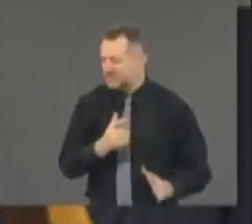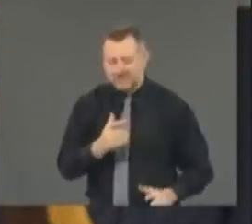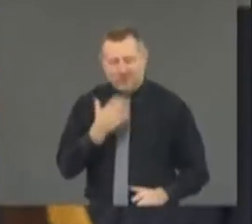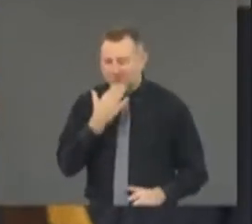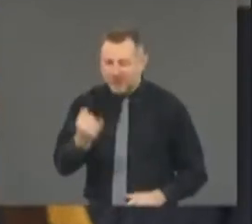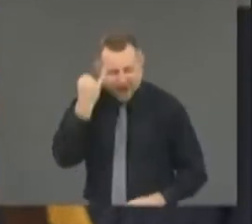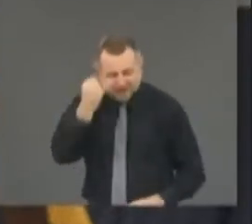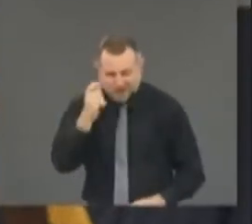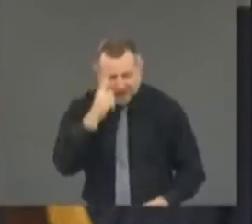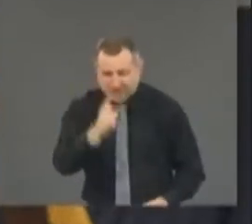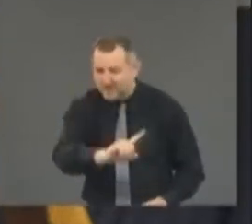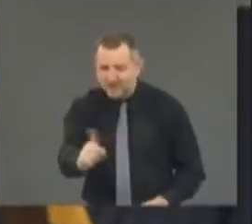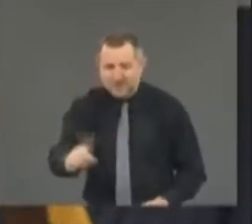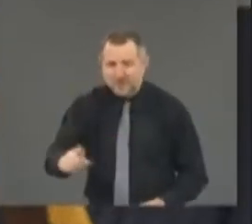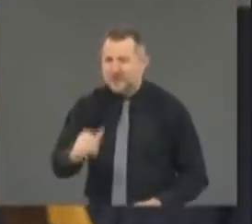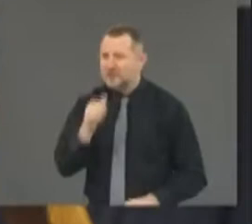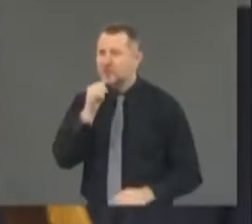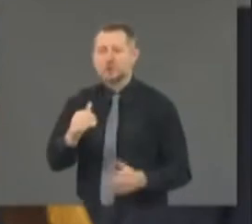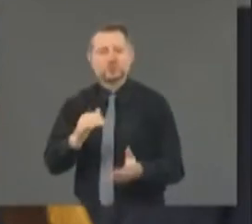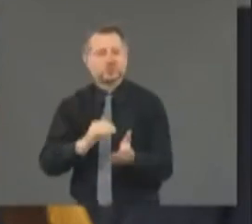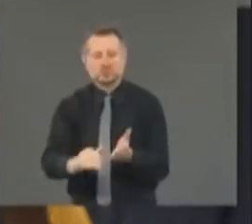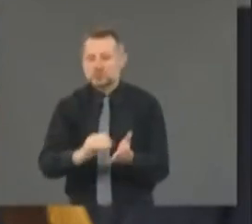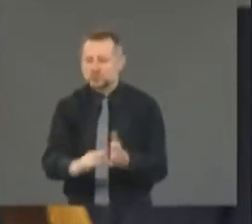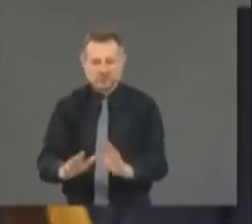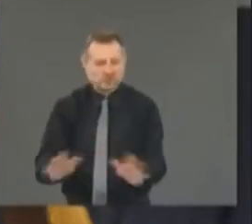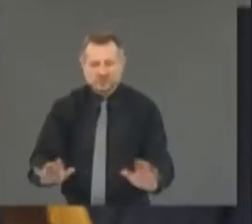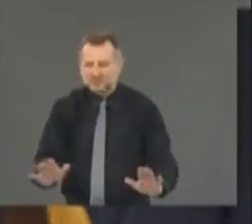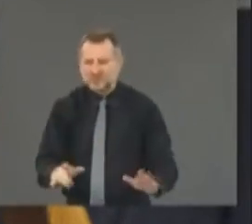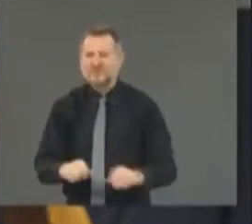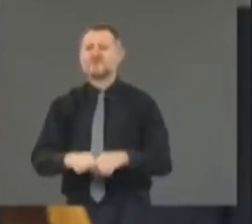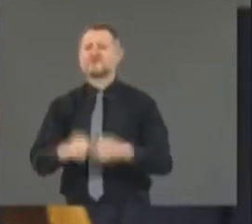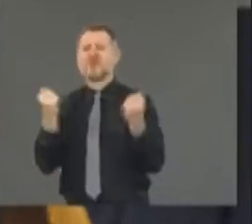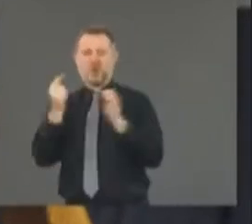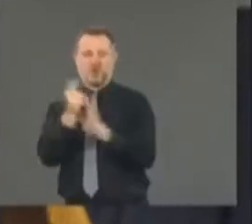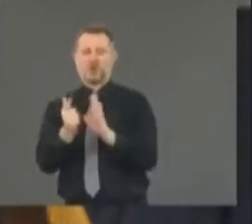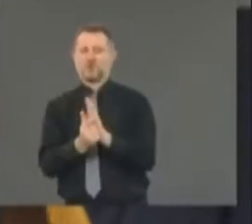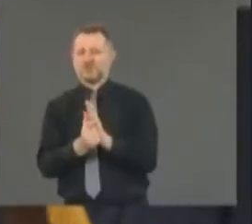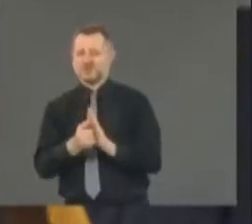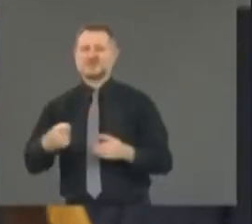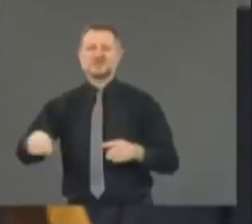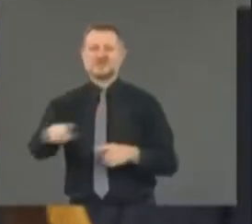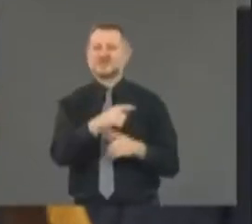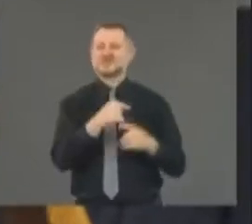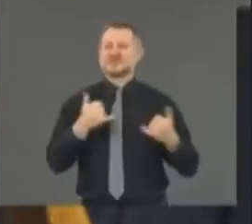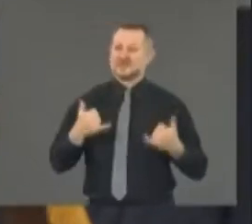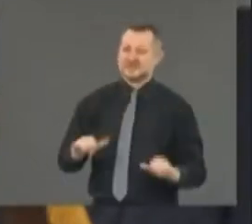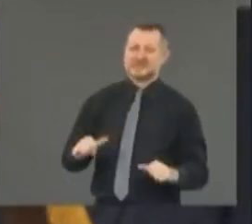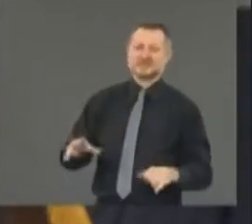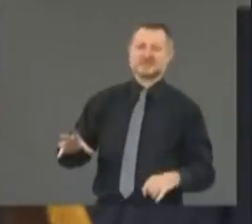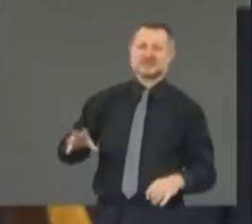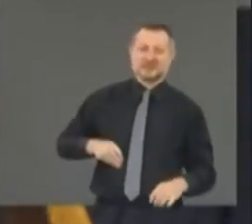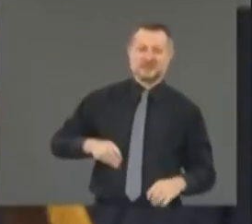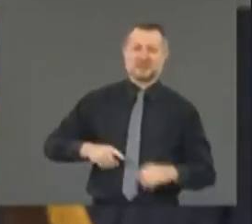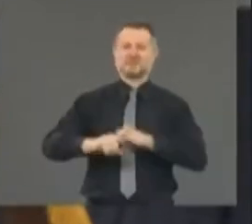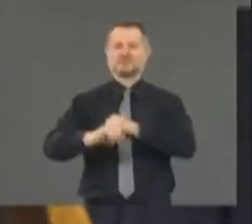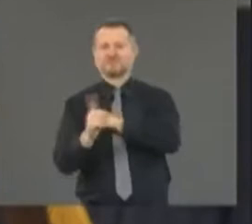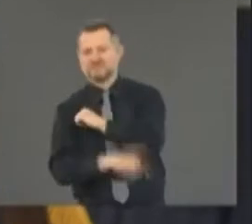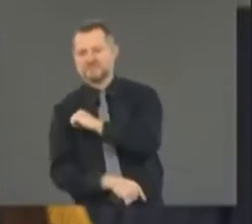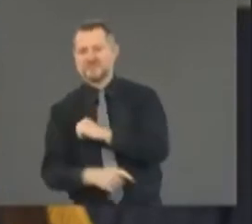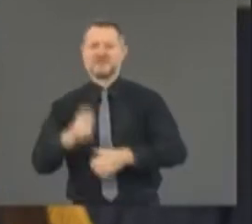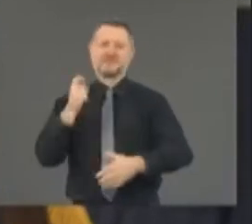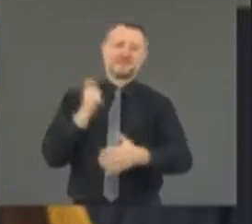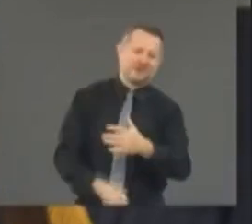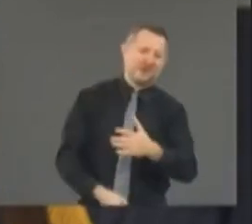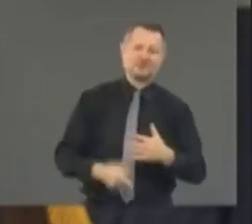an excuse when you violate the law. So you still get the fine or whatever the penalty is for violating the law.